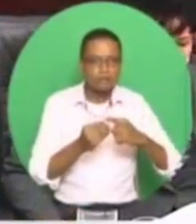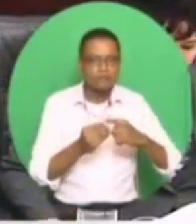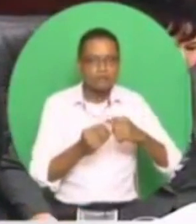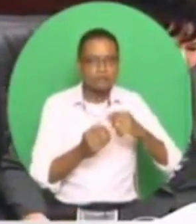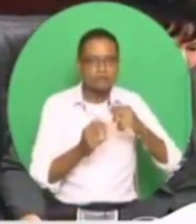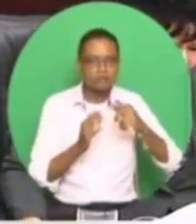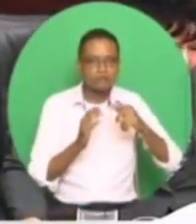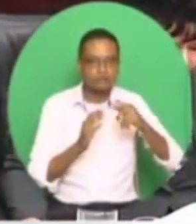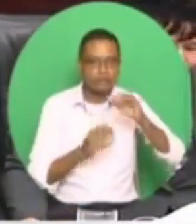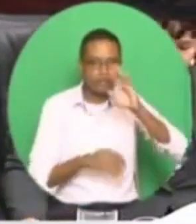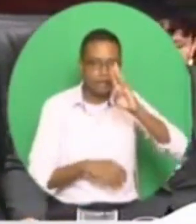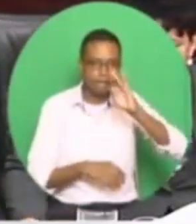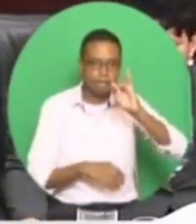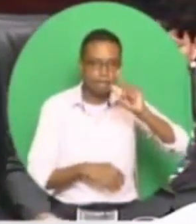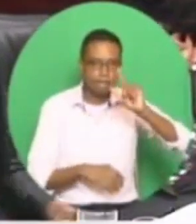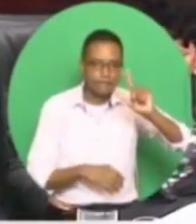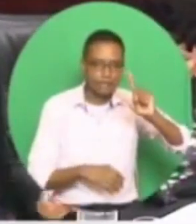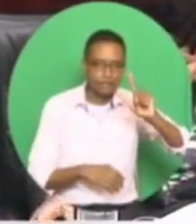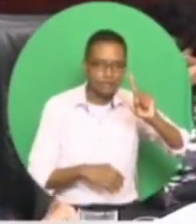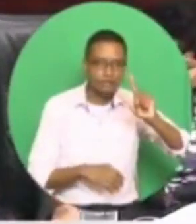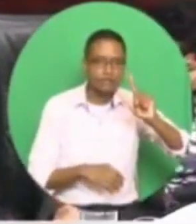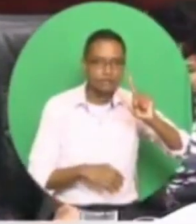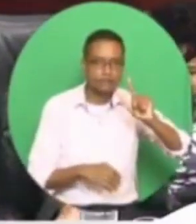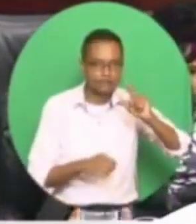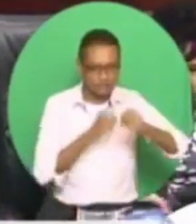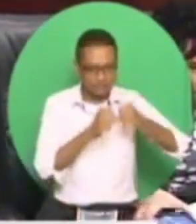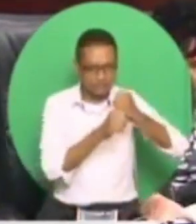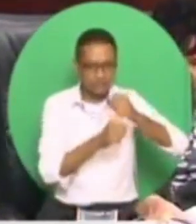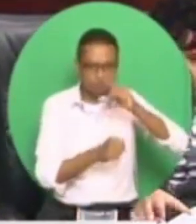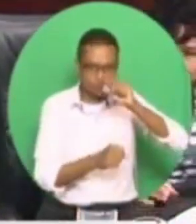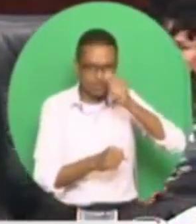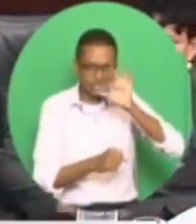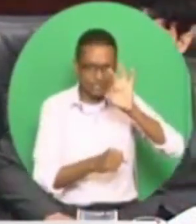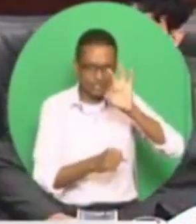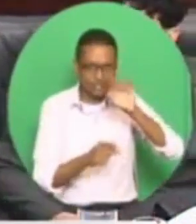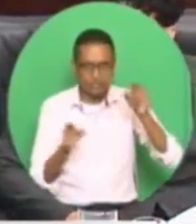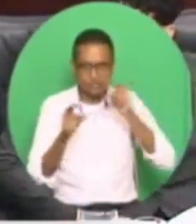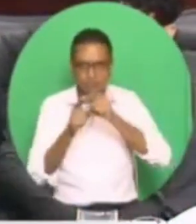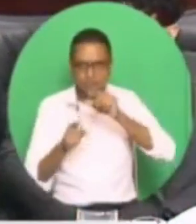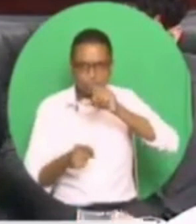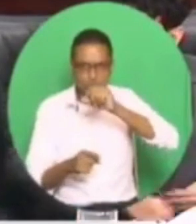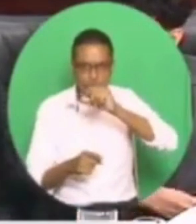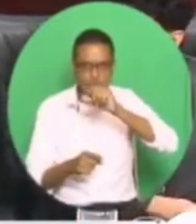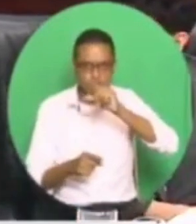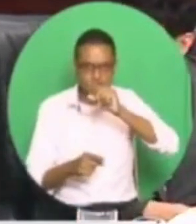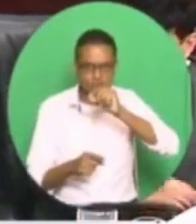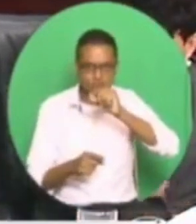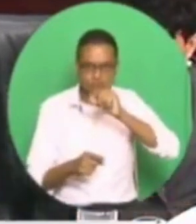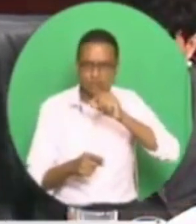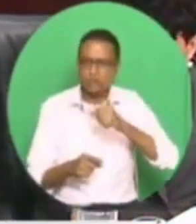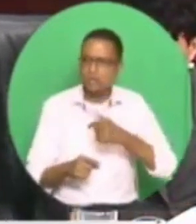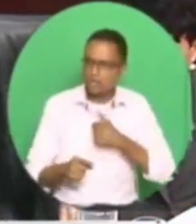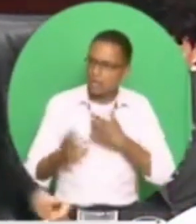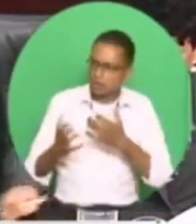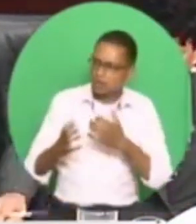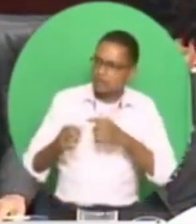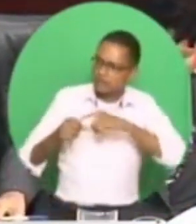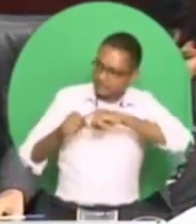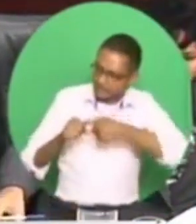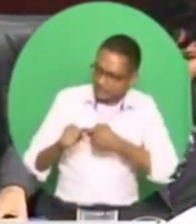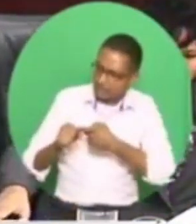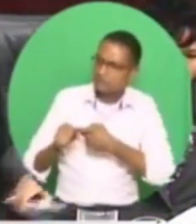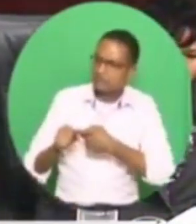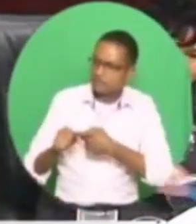-2020. Madam Speaker, may I begin by congratulating